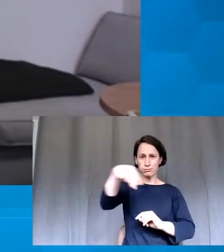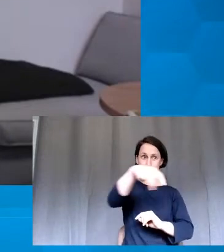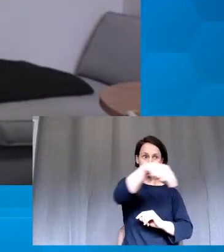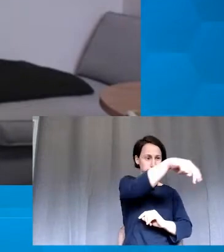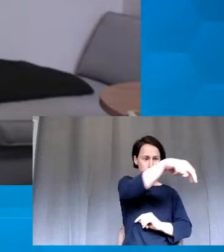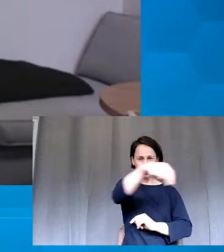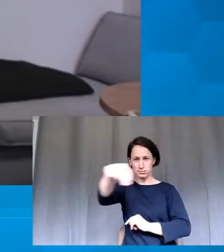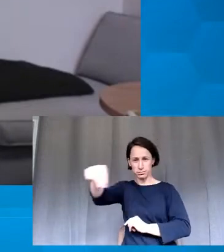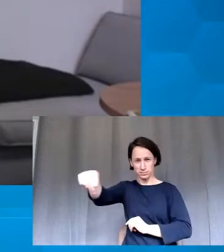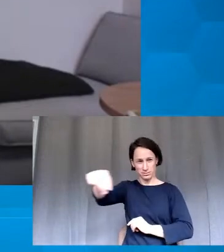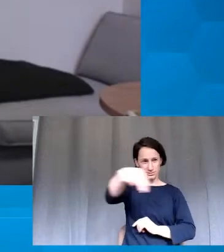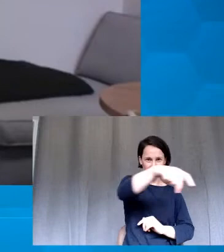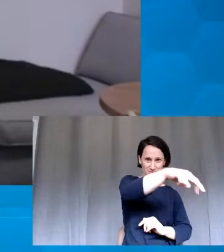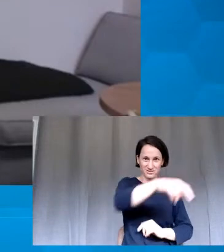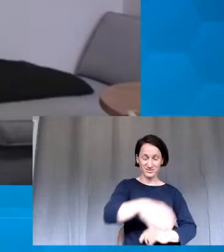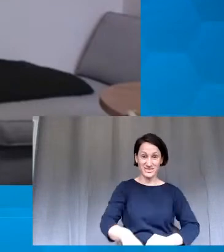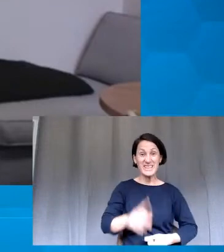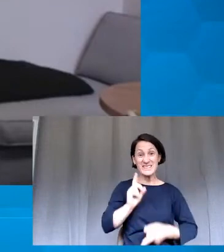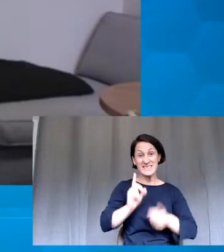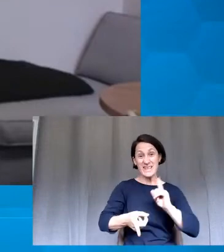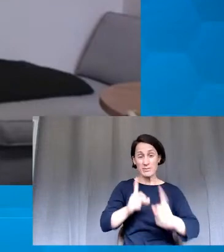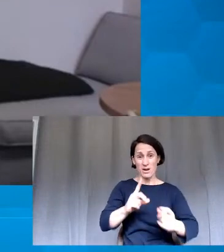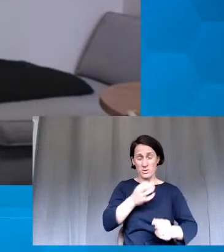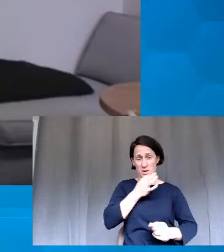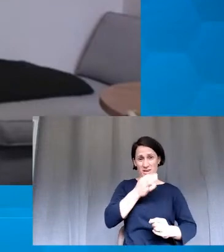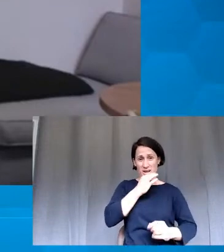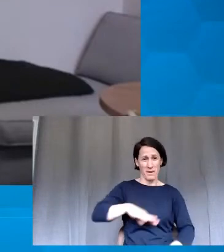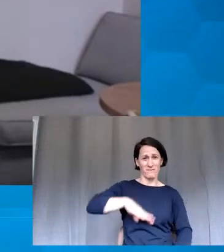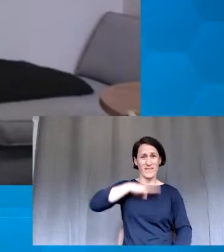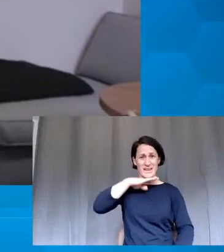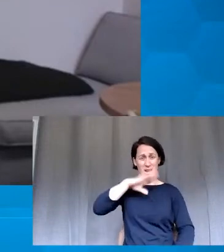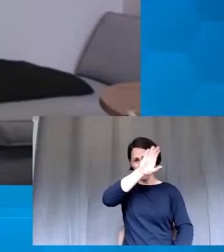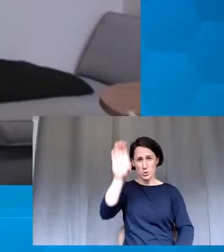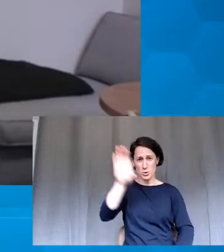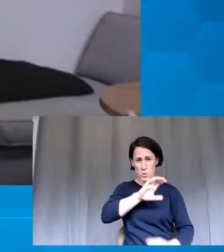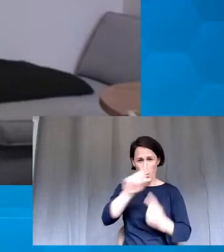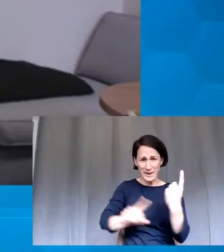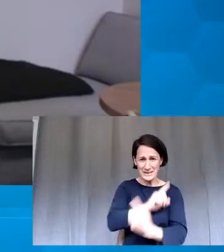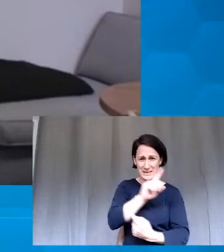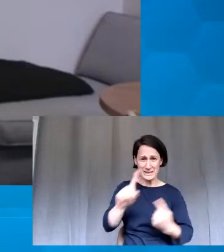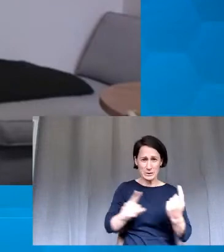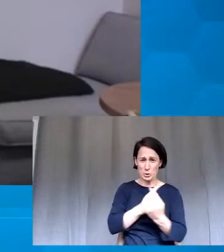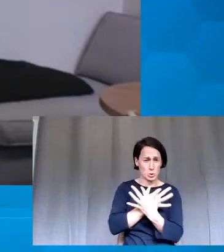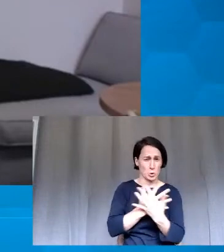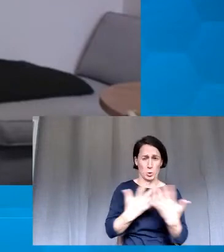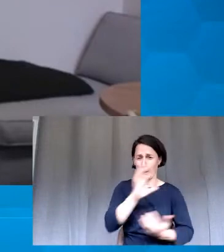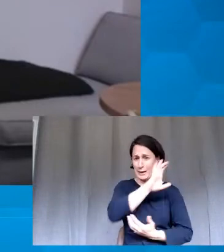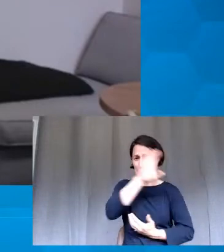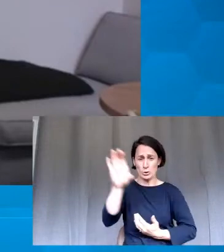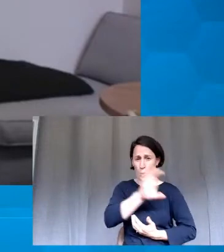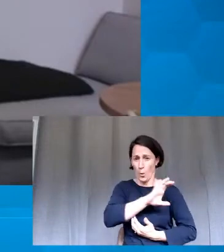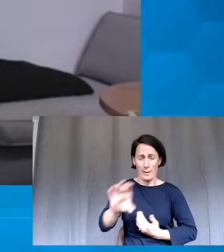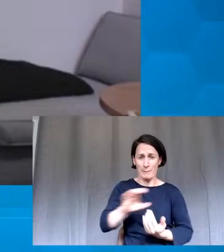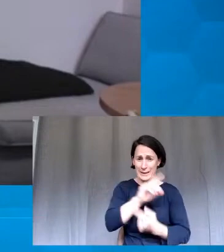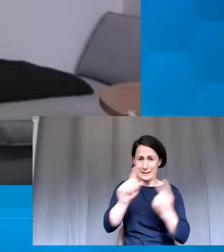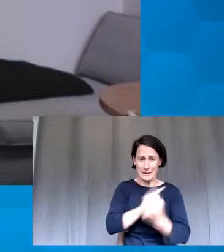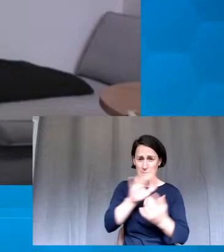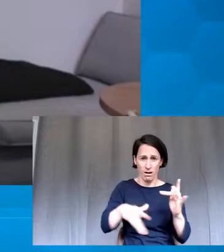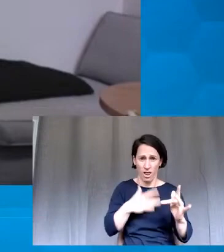I think we experience that as much or maybe even more so than our students do because we've been spending a lot of time online in meetings.